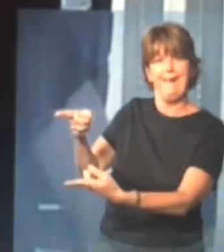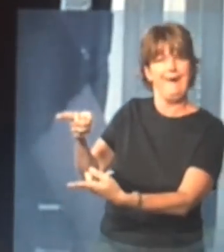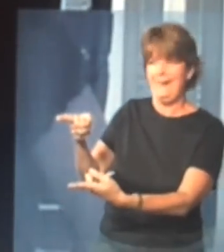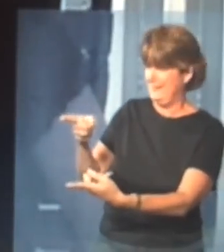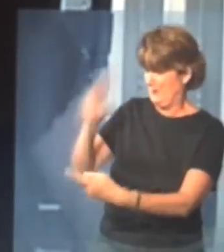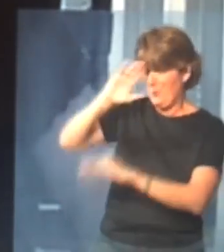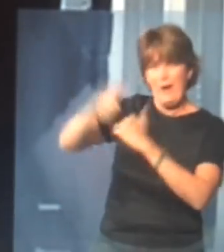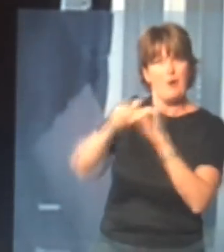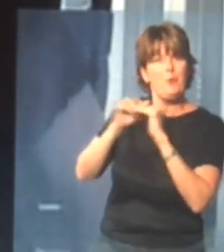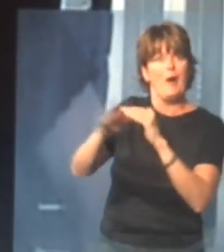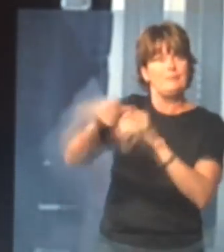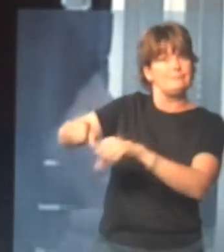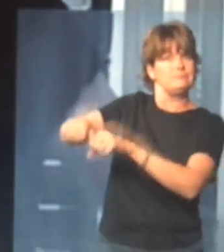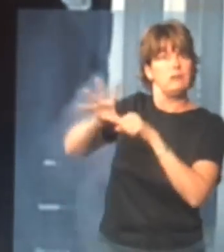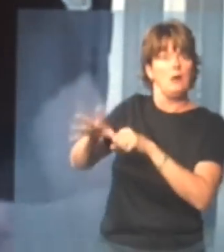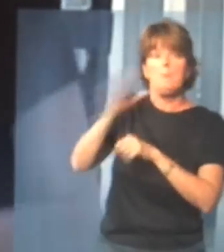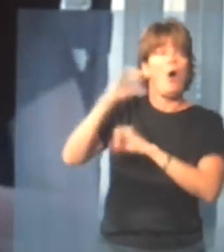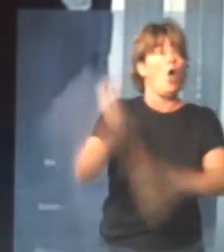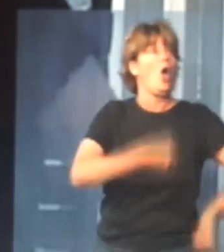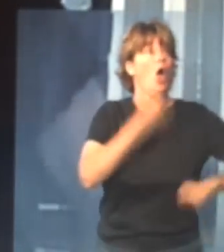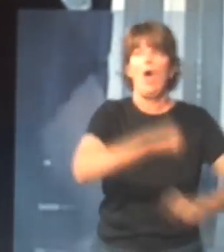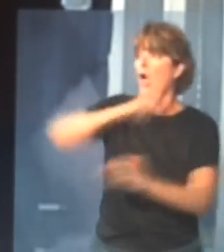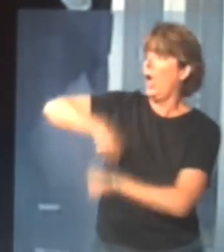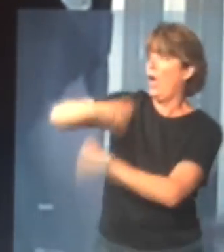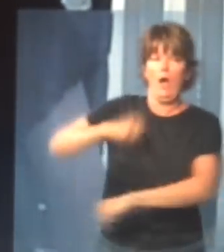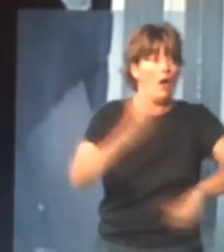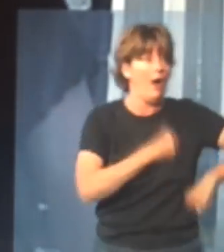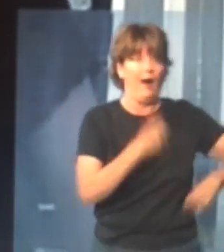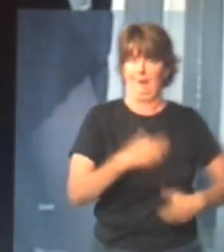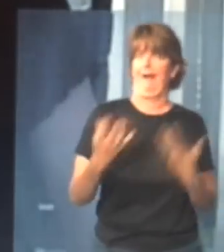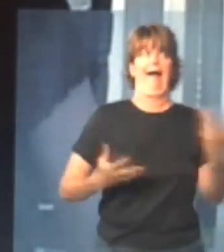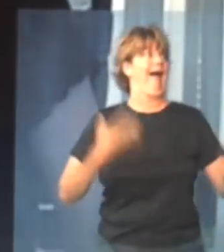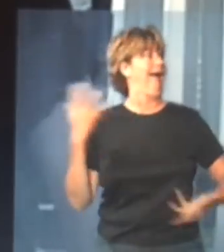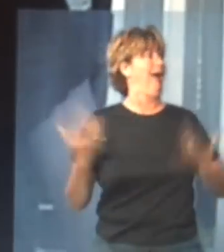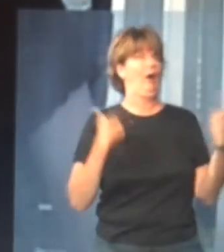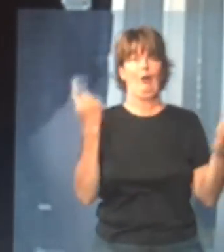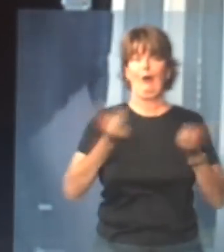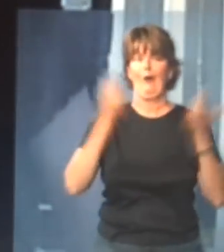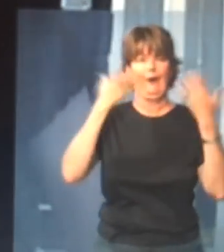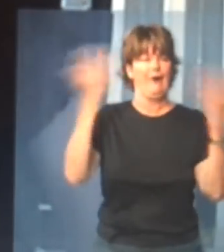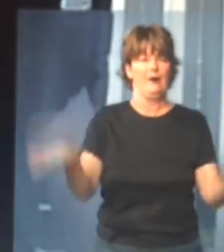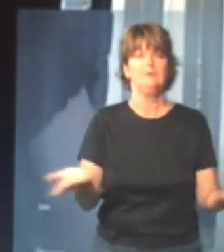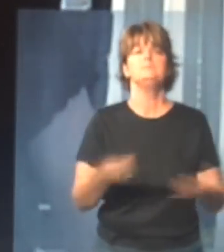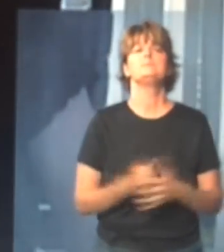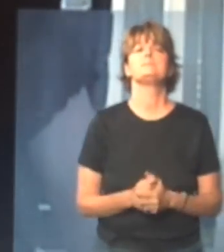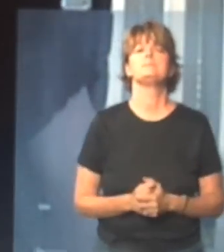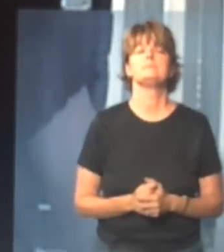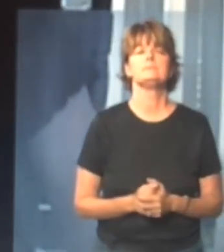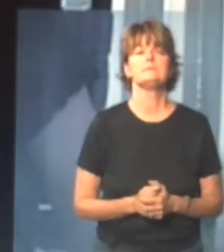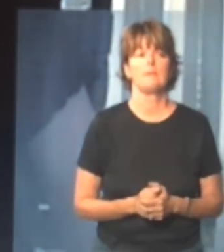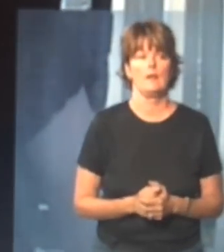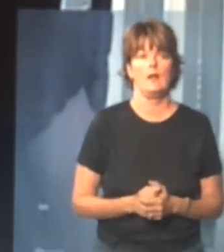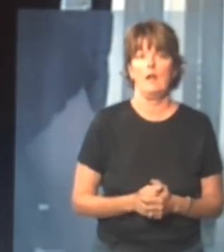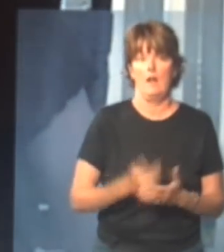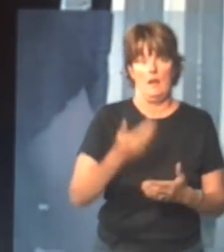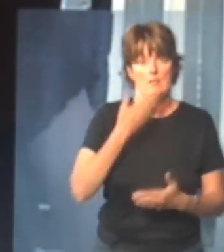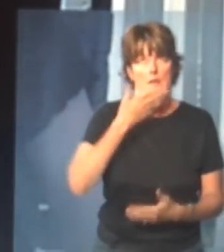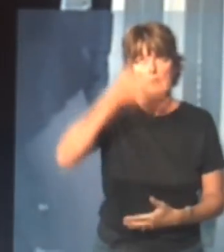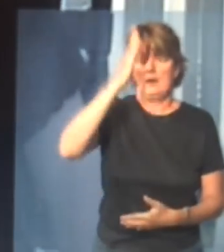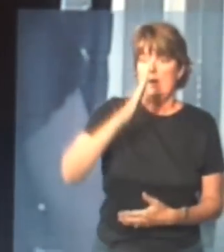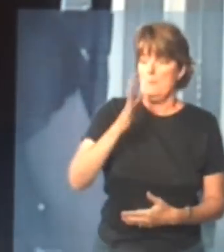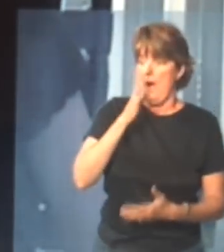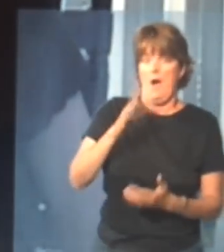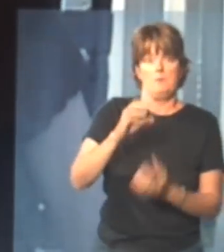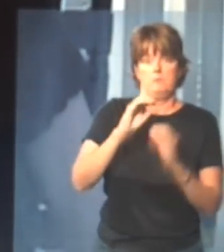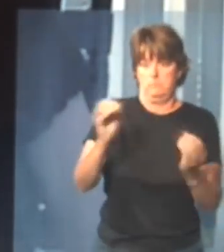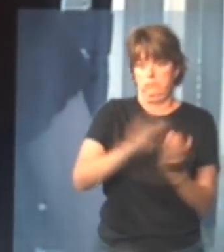how to swim, either, and mom just starts canoeing, and she's just like, I don't know what to do, you know, and everything, know, and thank God it didn't tip on her